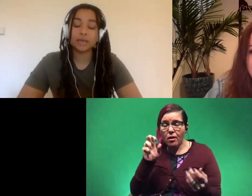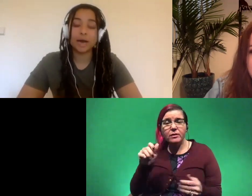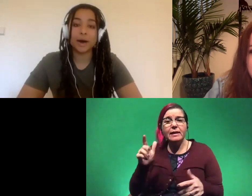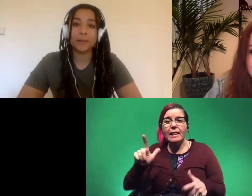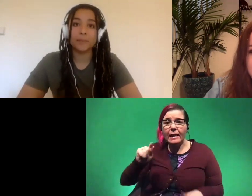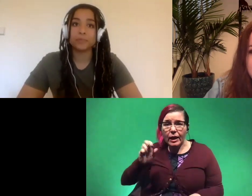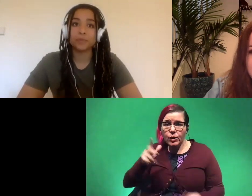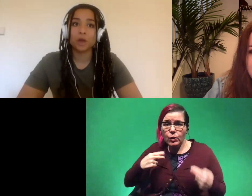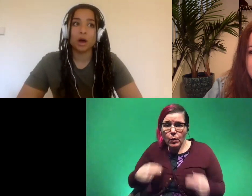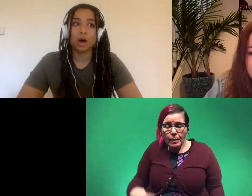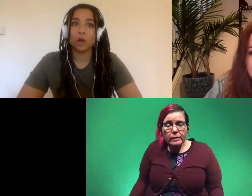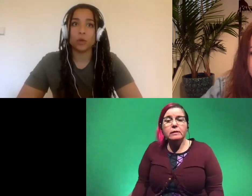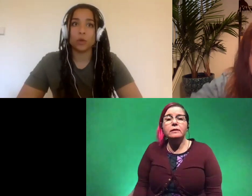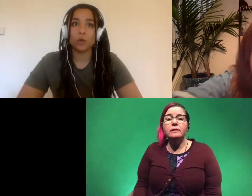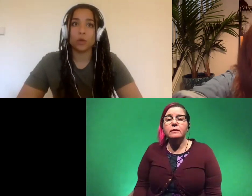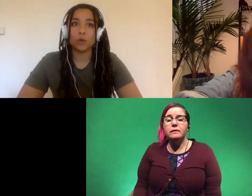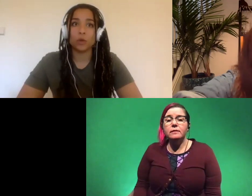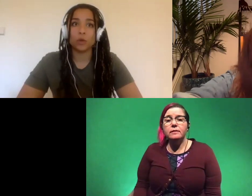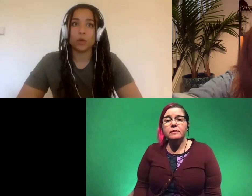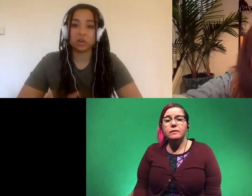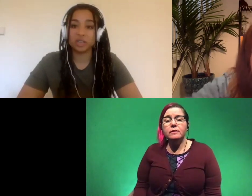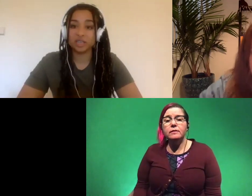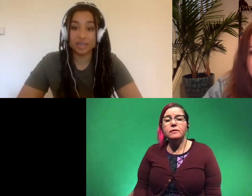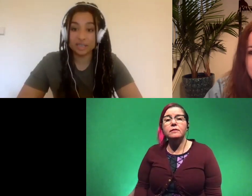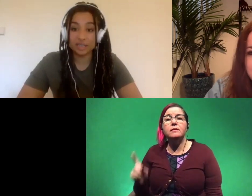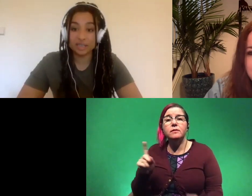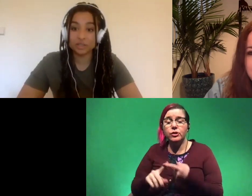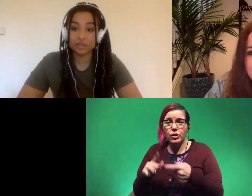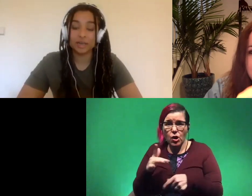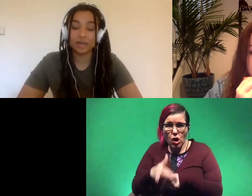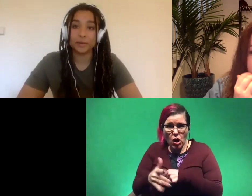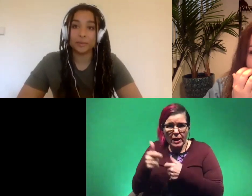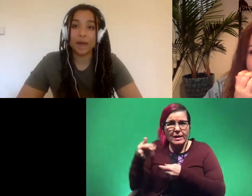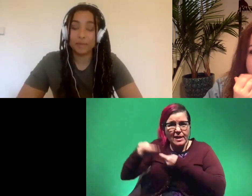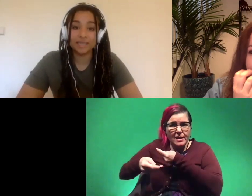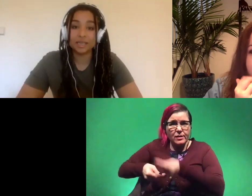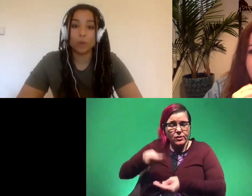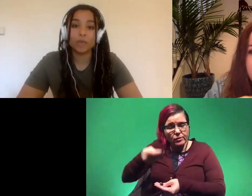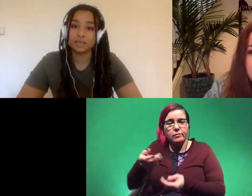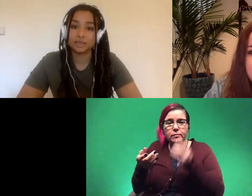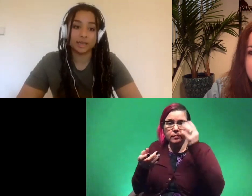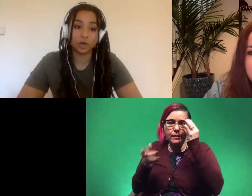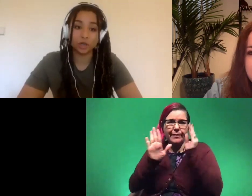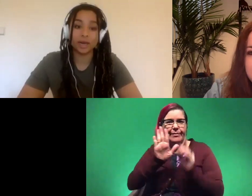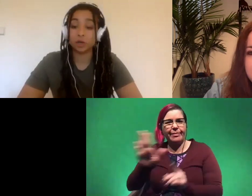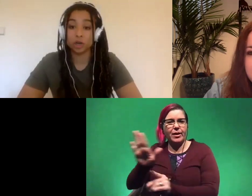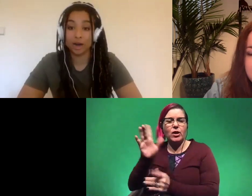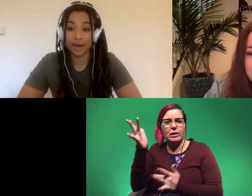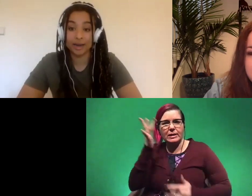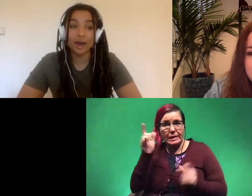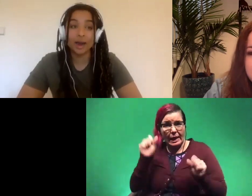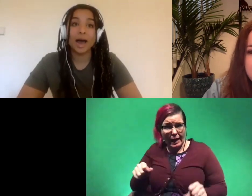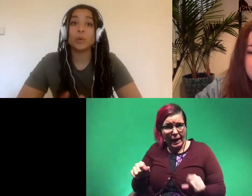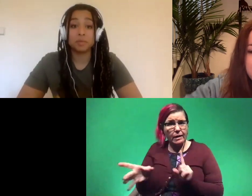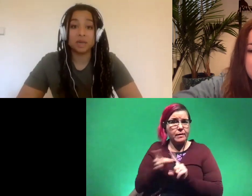um all the way to our earliest ancestors um and basically what diseases they could and could not get